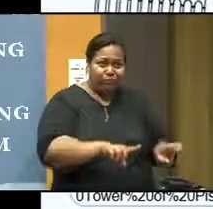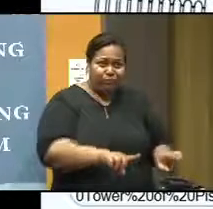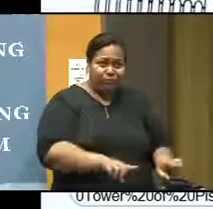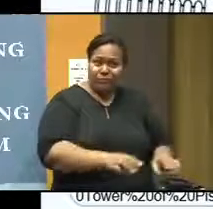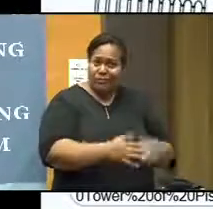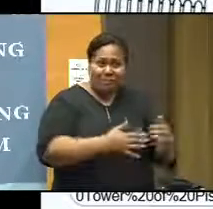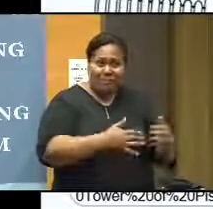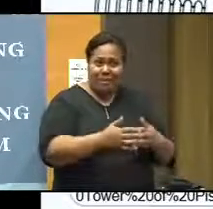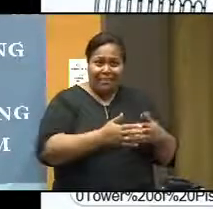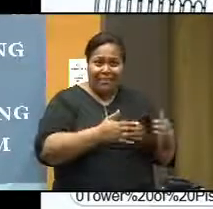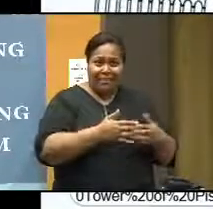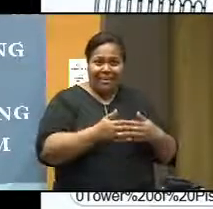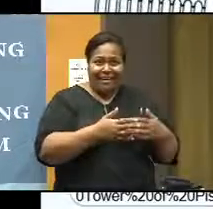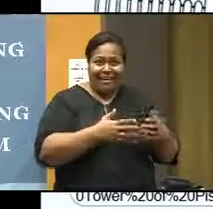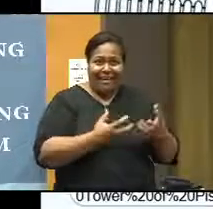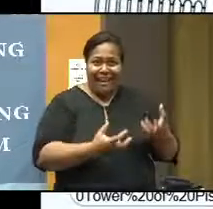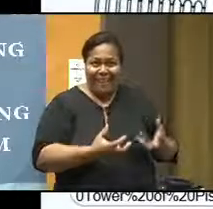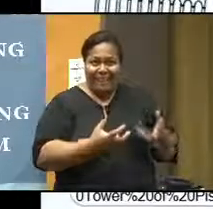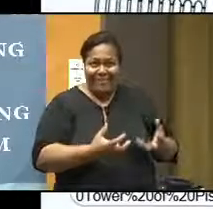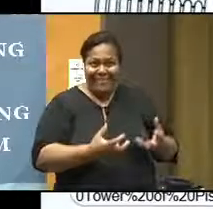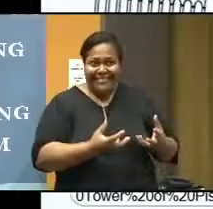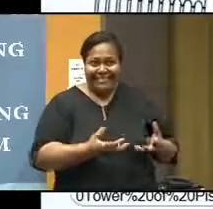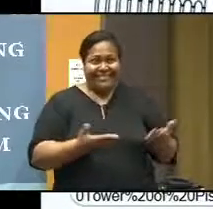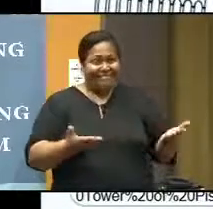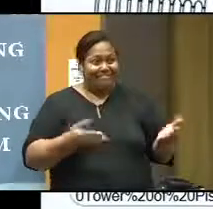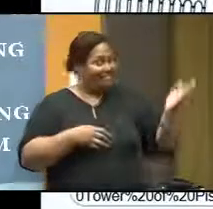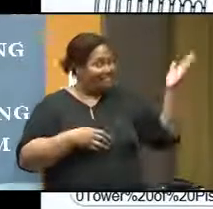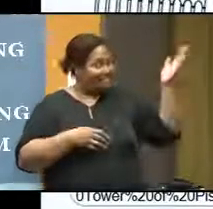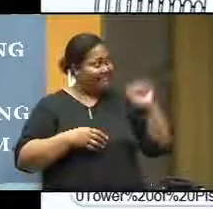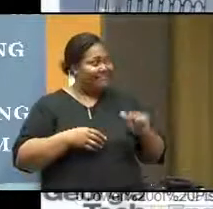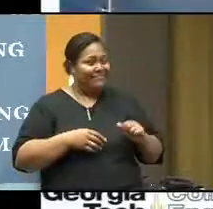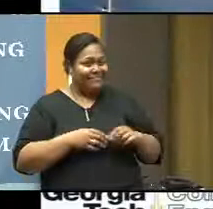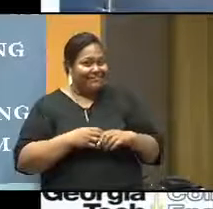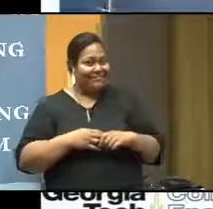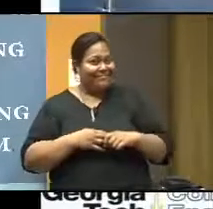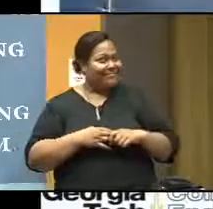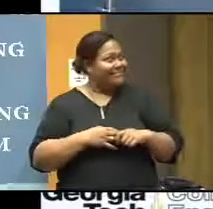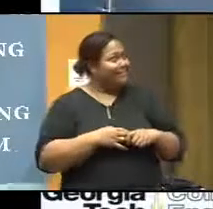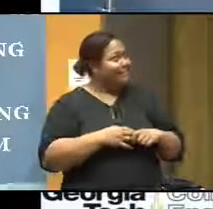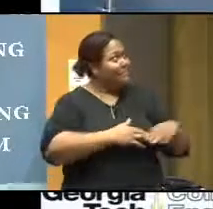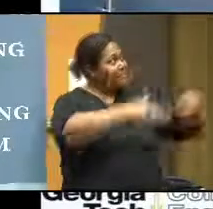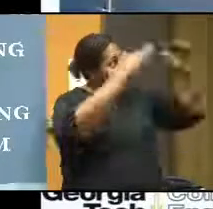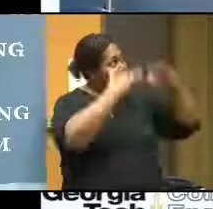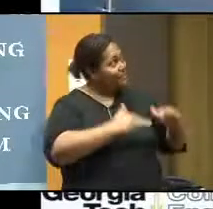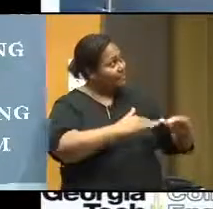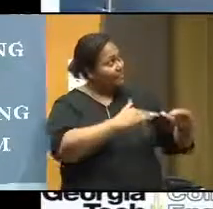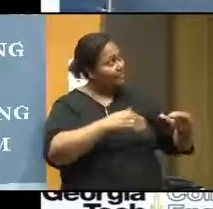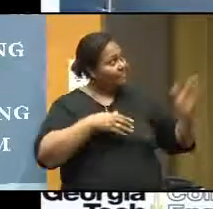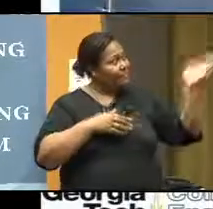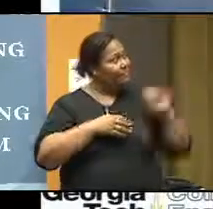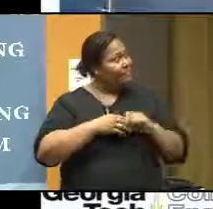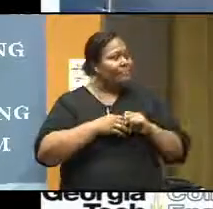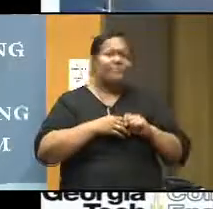mass. And I think that was one of the great discoveries, starting from the applications. Okay. The next one is the problem-based.